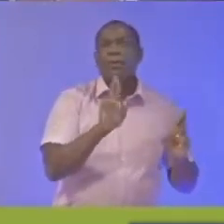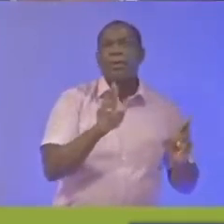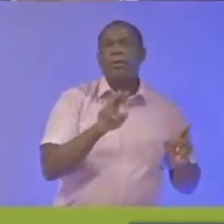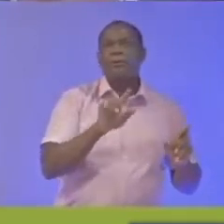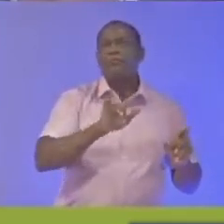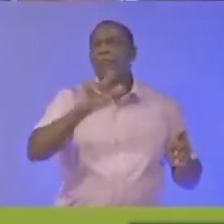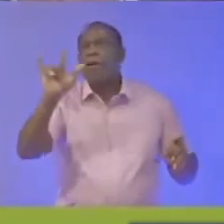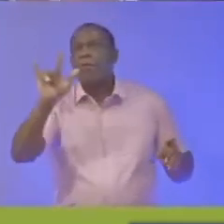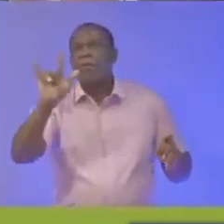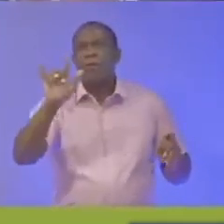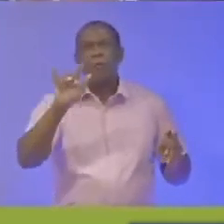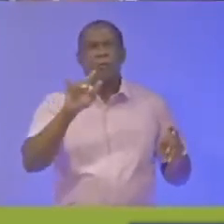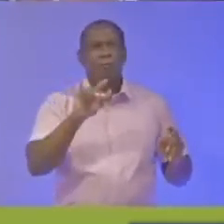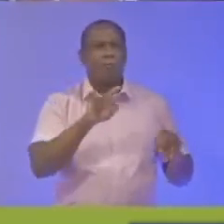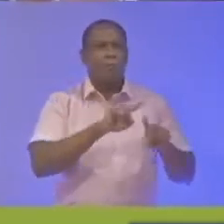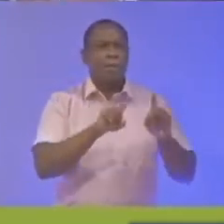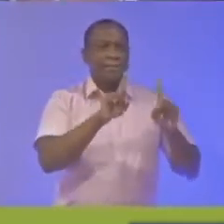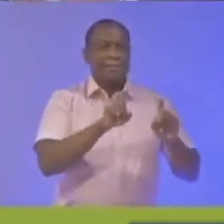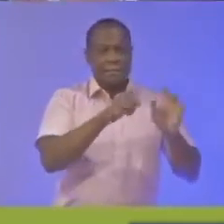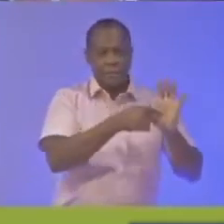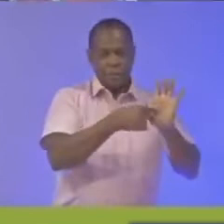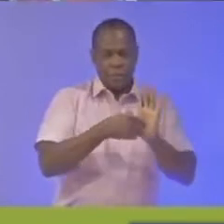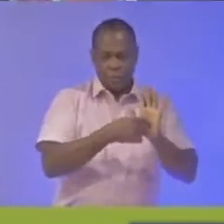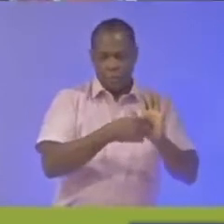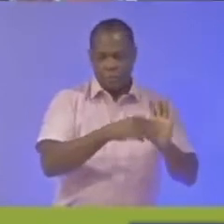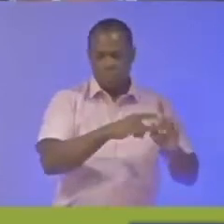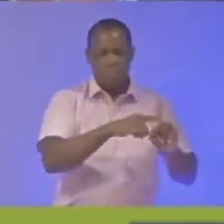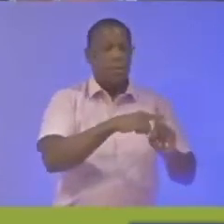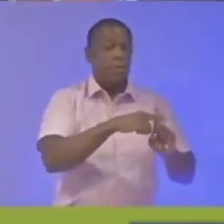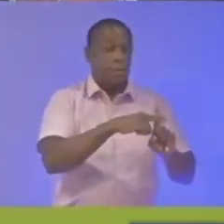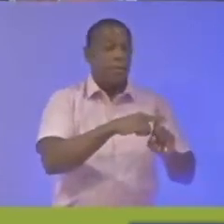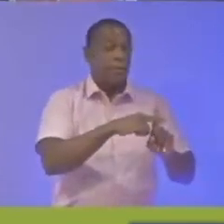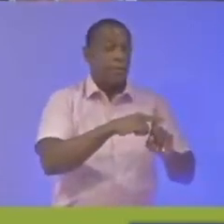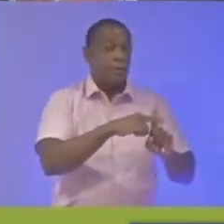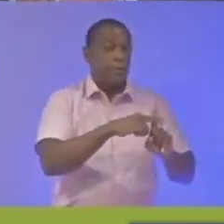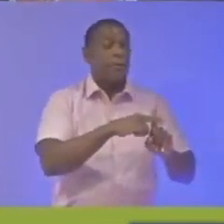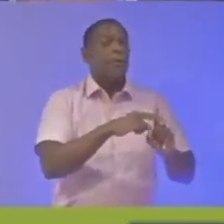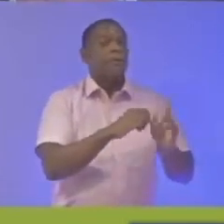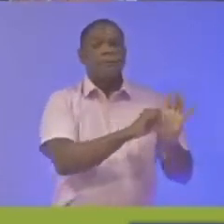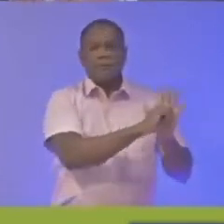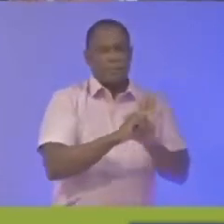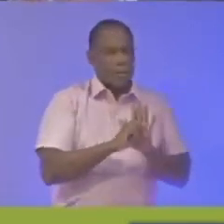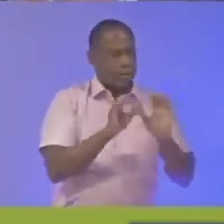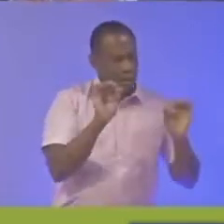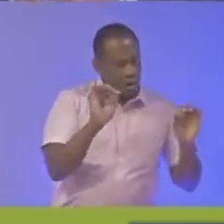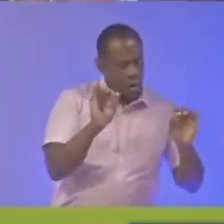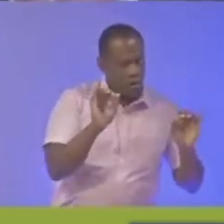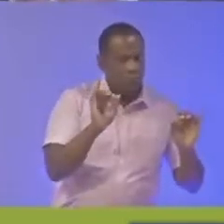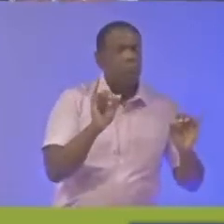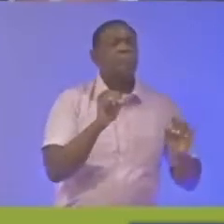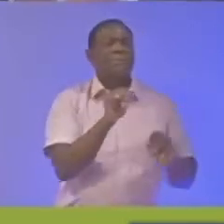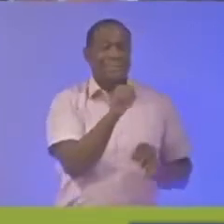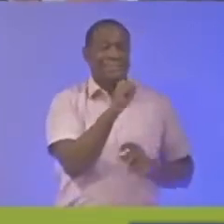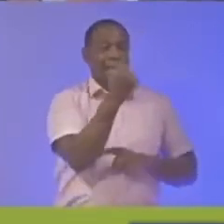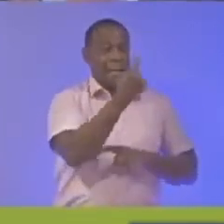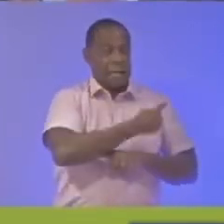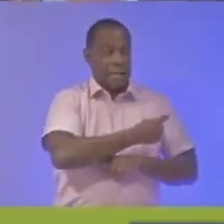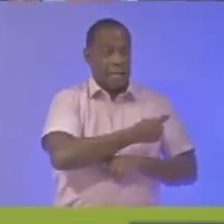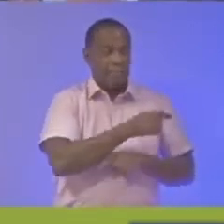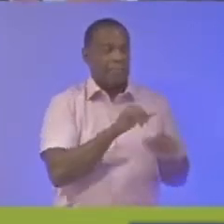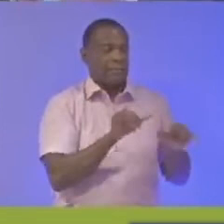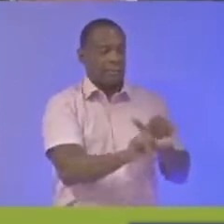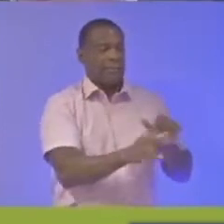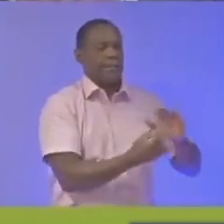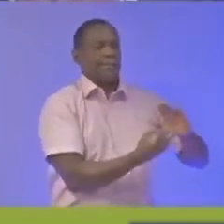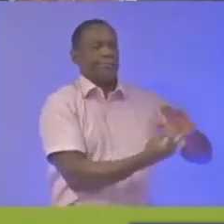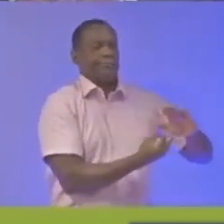have no symptoms you'll be followed for 10 days and once that 10 day elapses and you have no other concerns beyond that meaning development